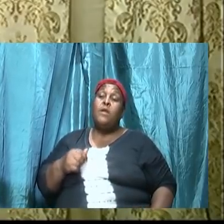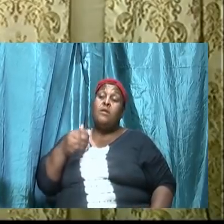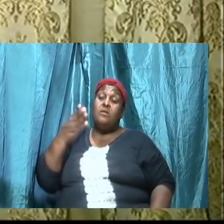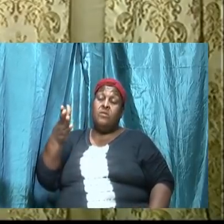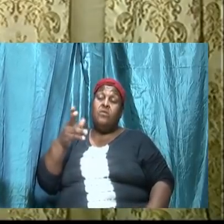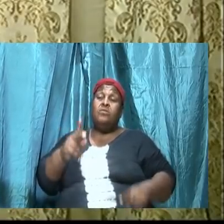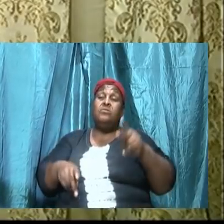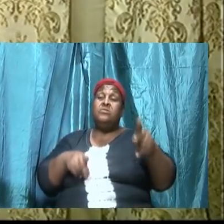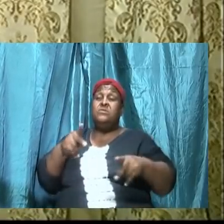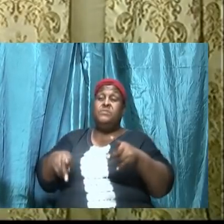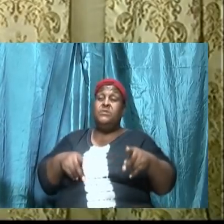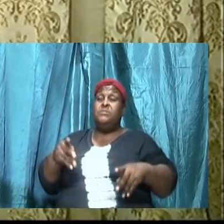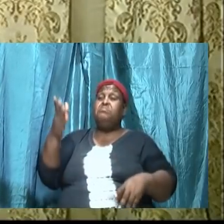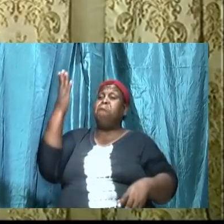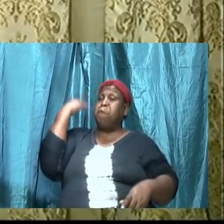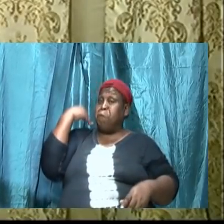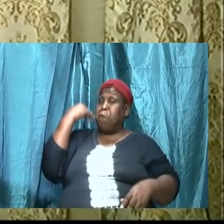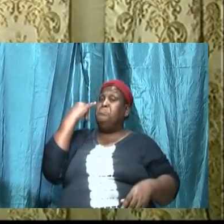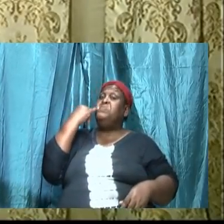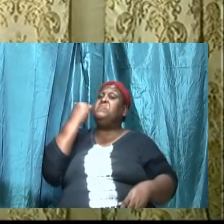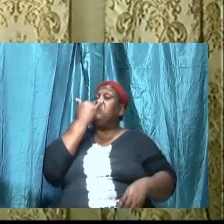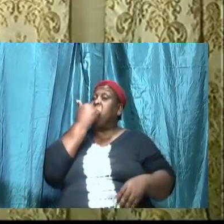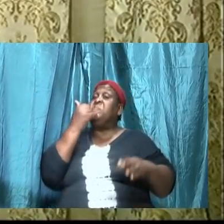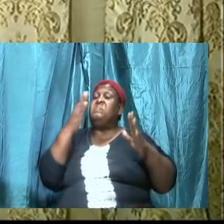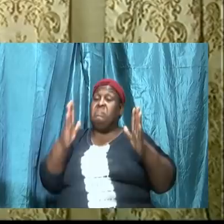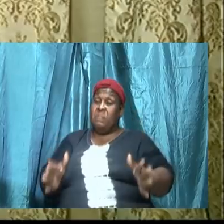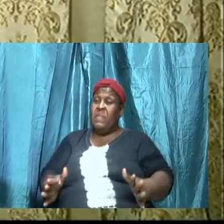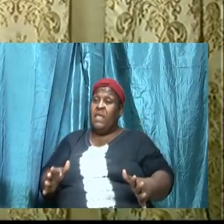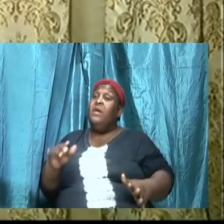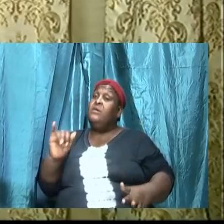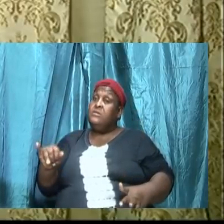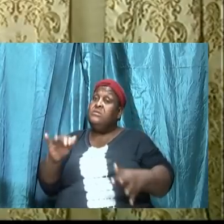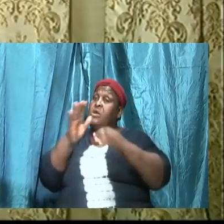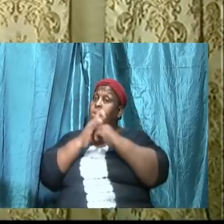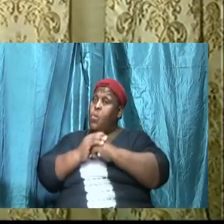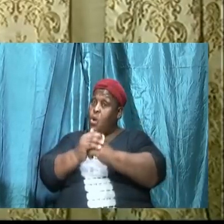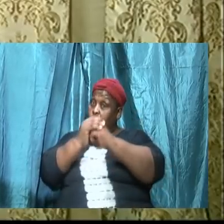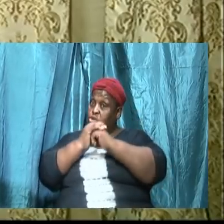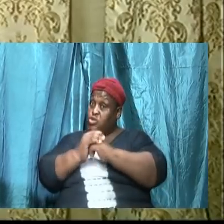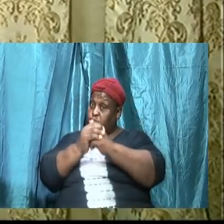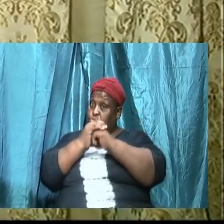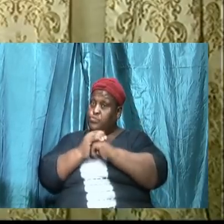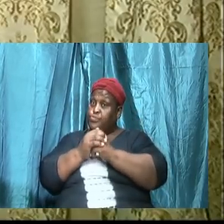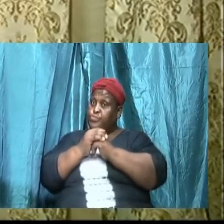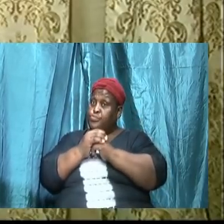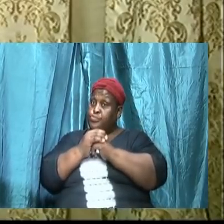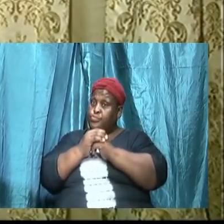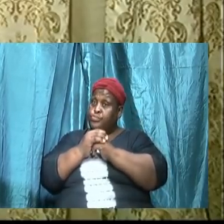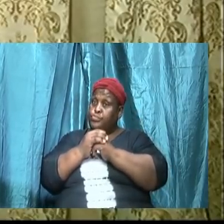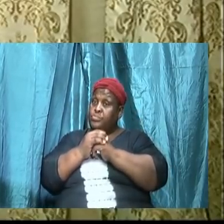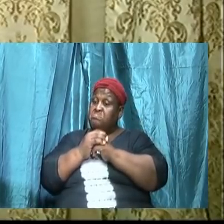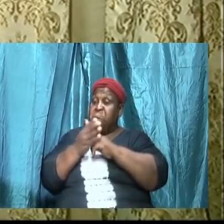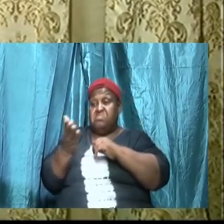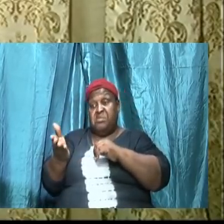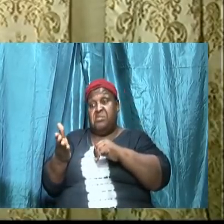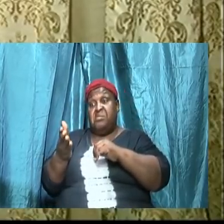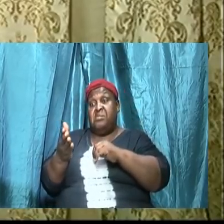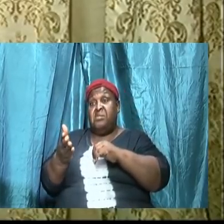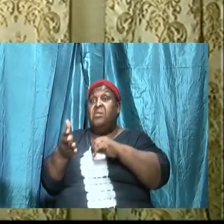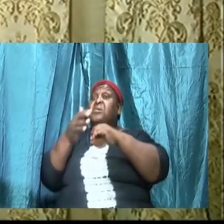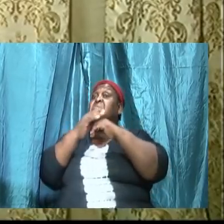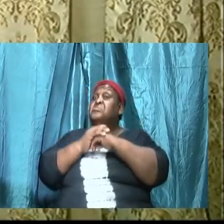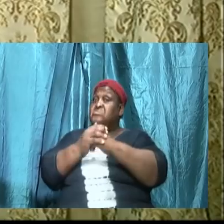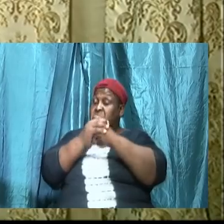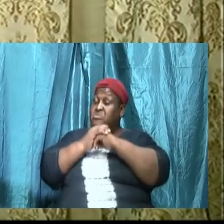were worshiping in Exodus 32 and 33. They still were worshiping,